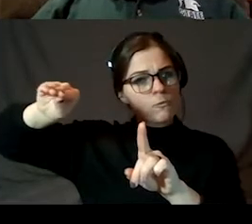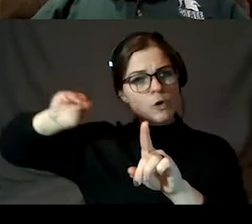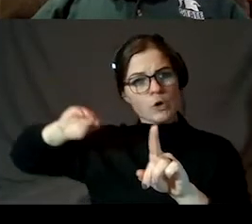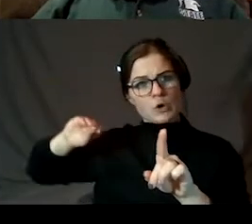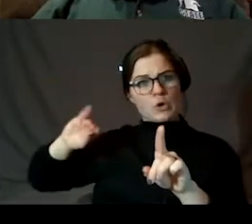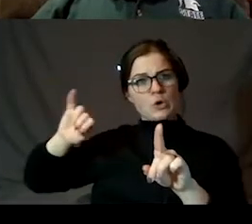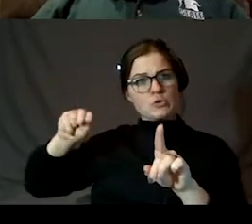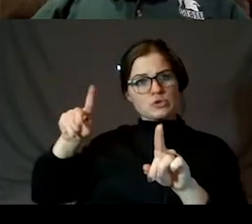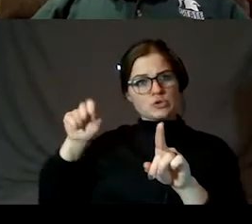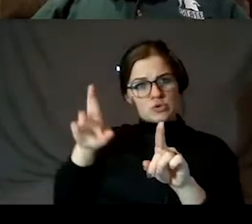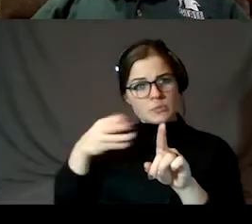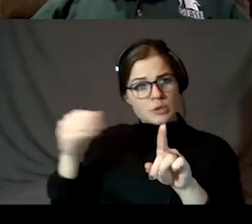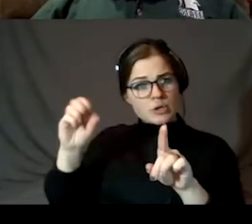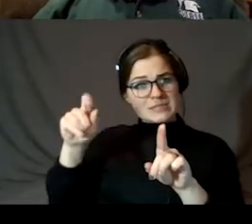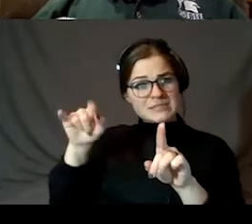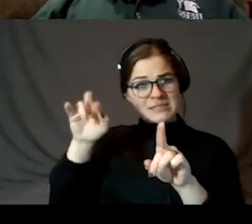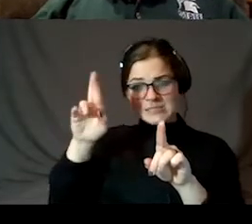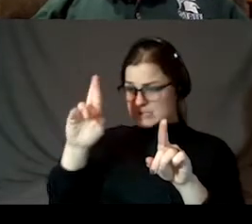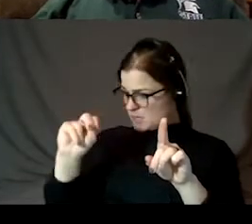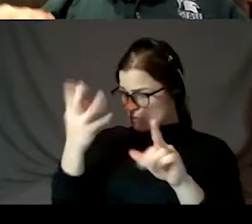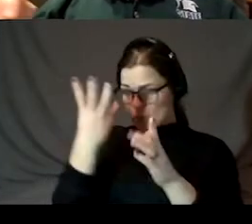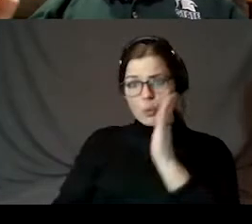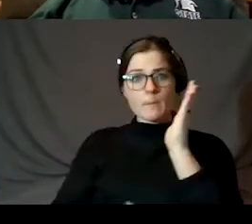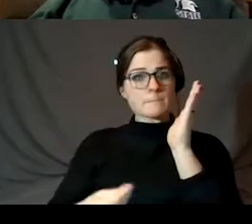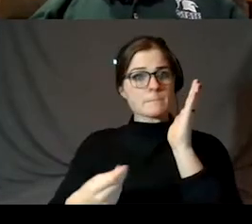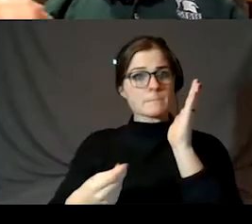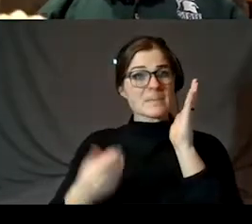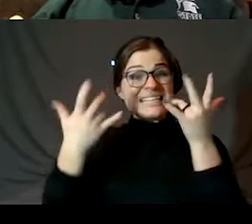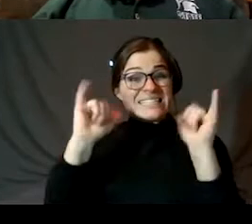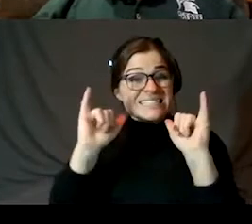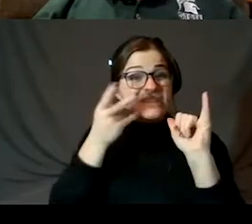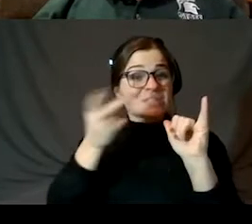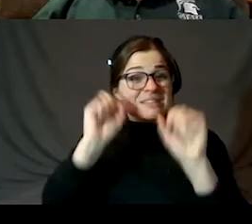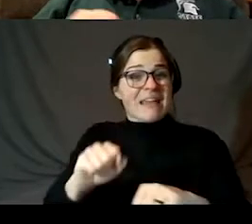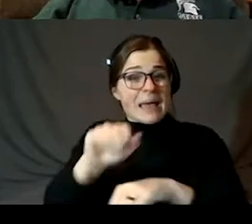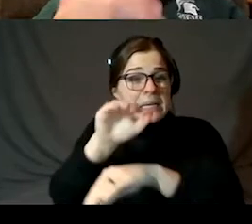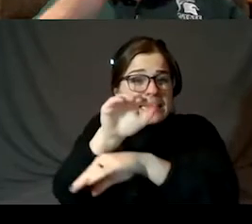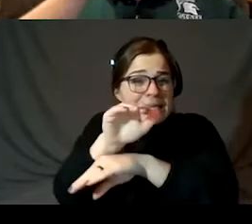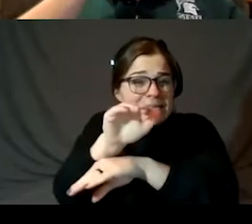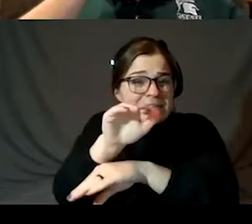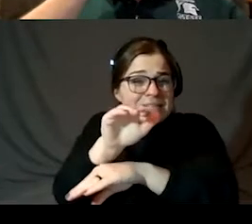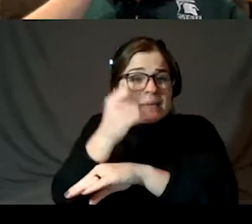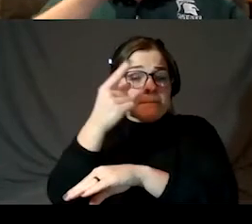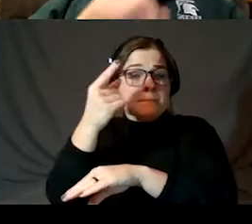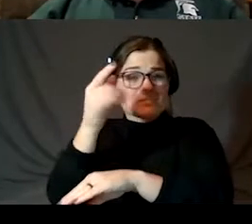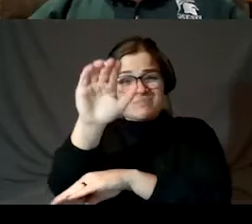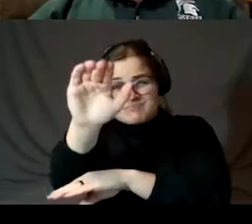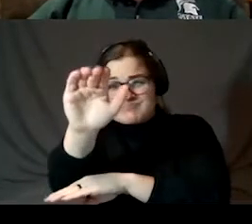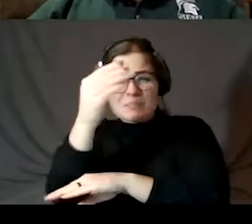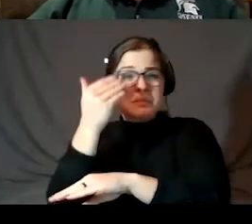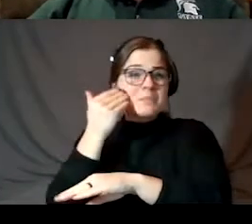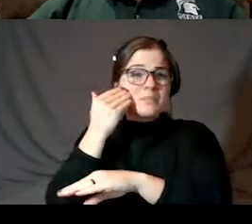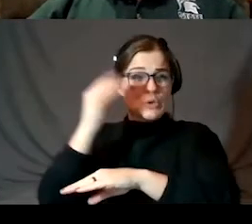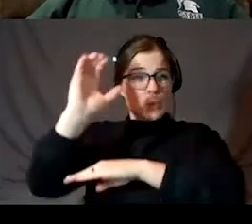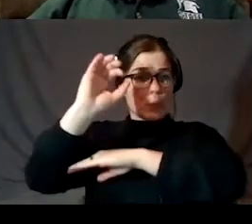and Saturn are gone. They're still visible early in the evening, but by night, you know, three hours past